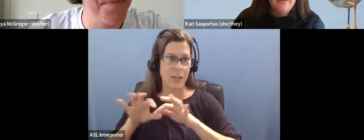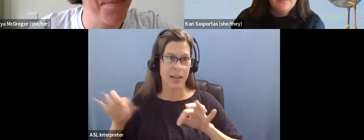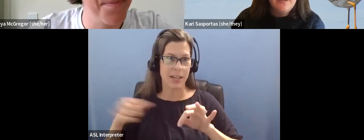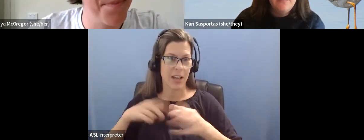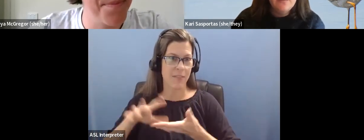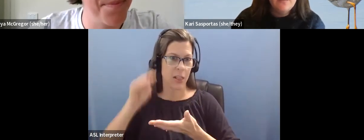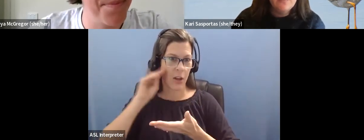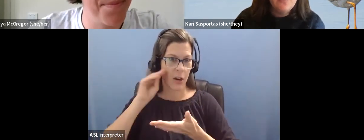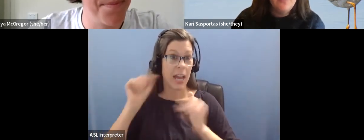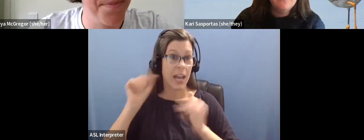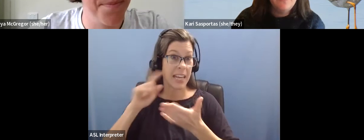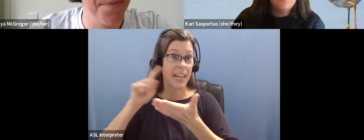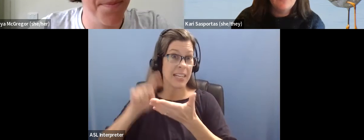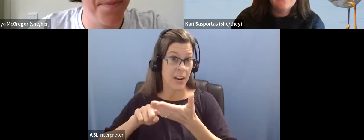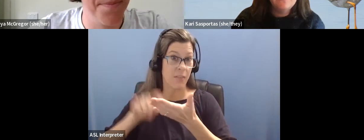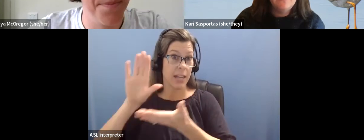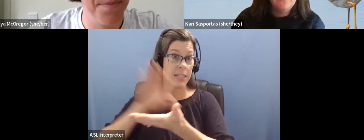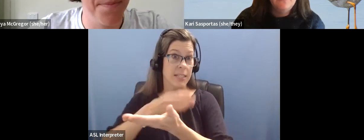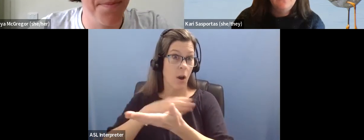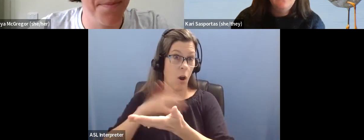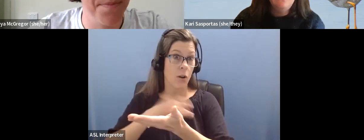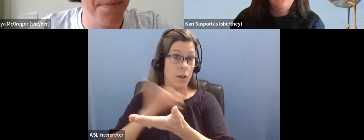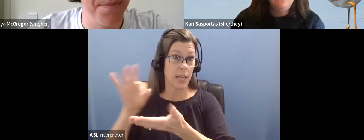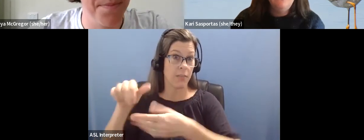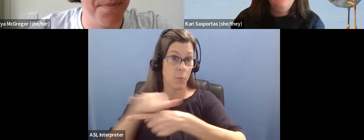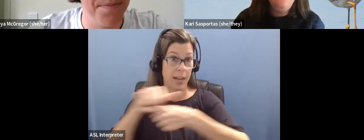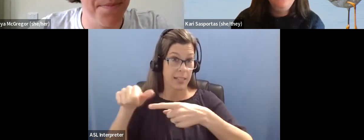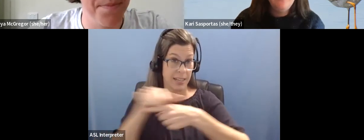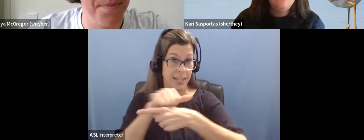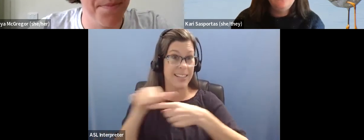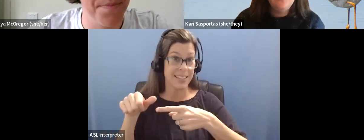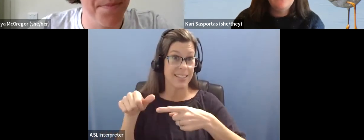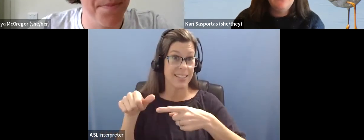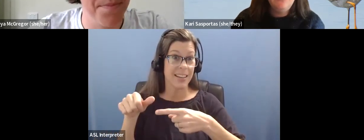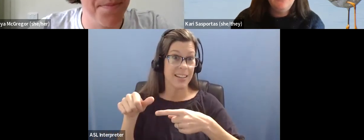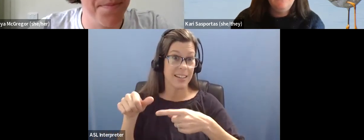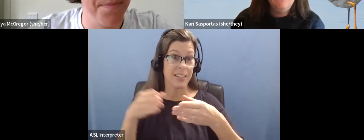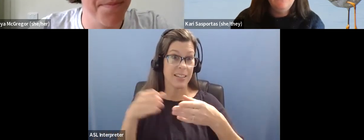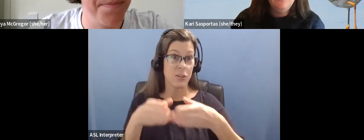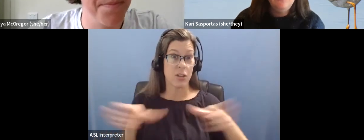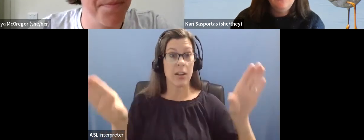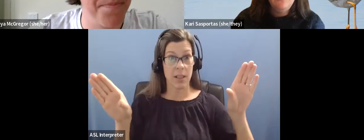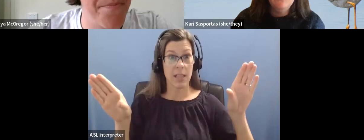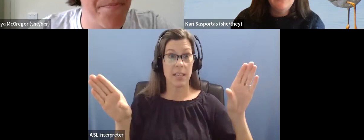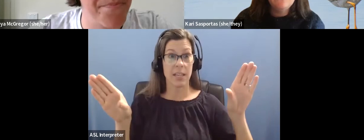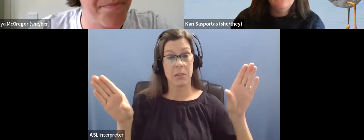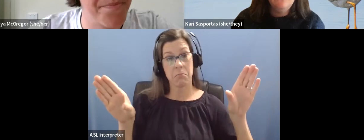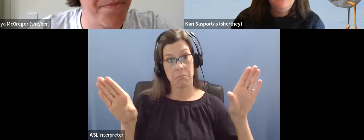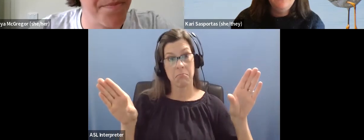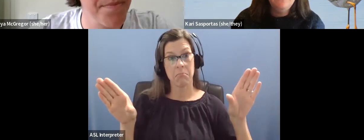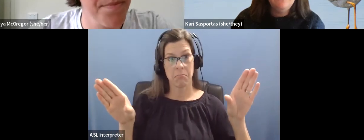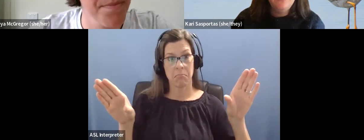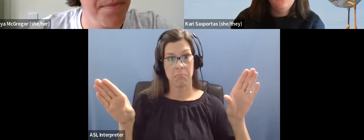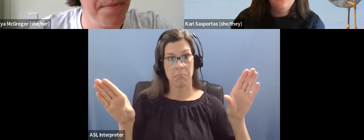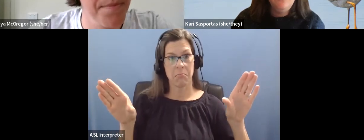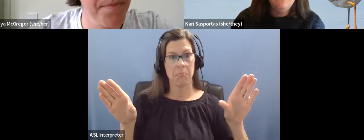calls after or songs after practicing. Um, generally I'm, I'm less good in the